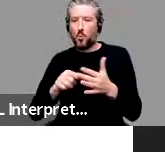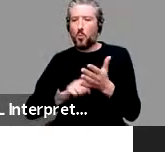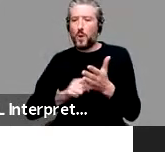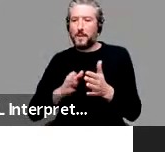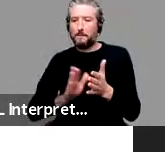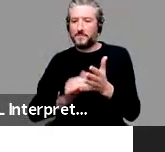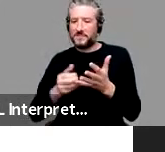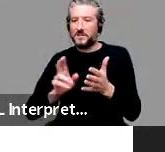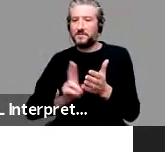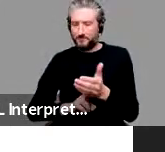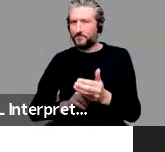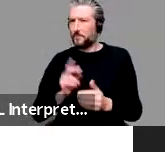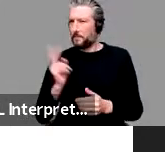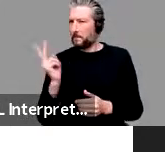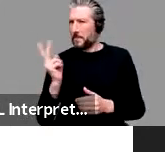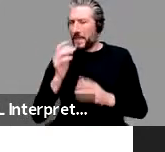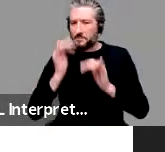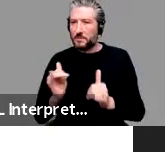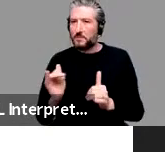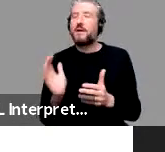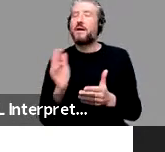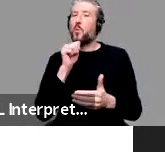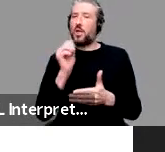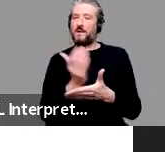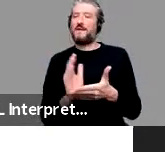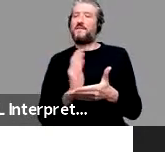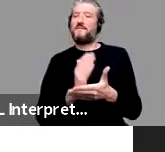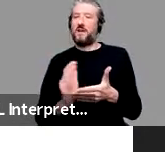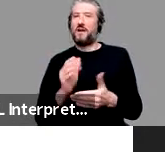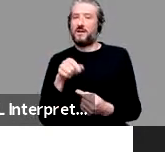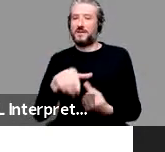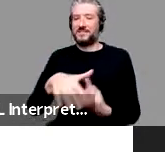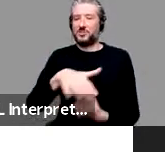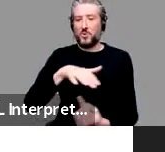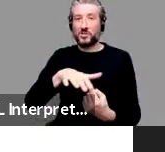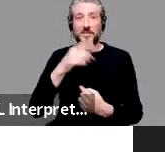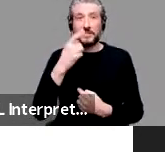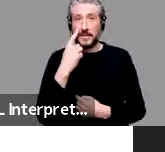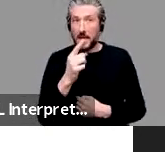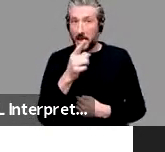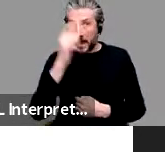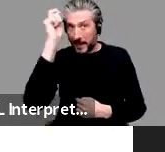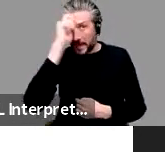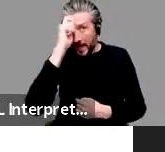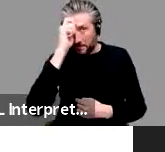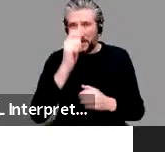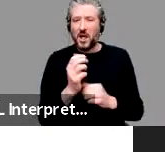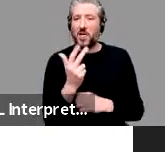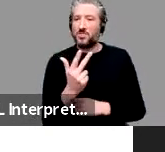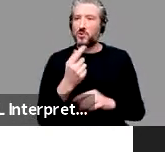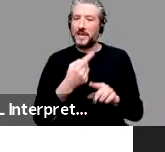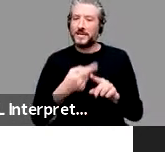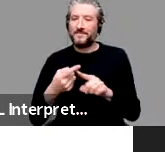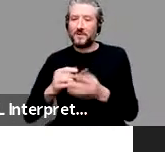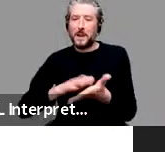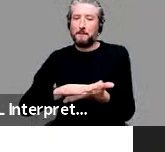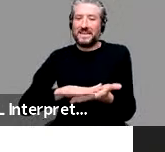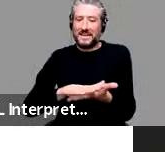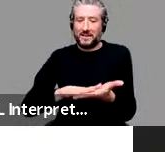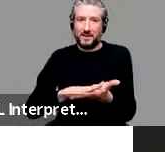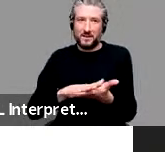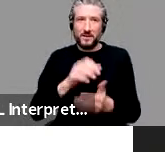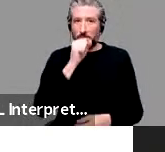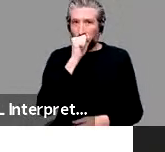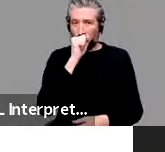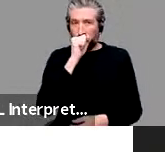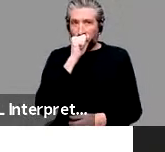consider those three meanings for, if we consider, sorry, three meanings for cap. So two are conventional. Here's a, here's a